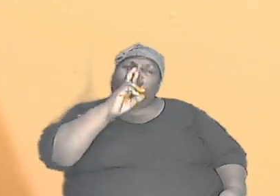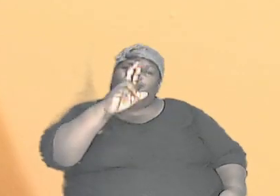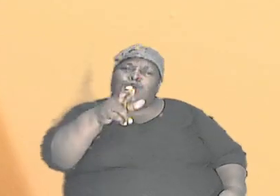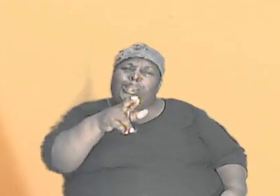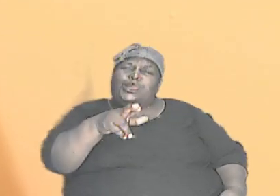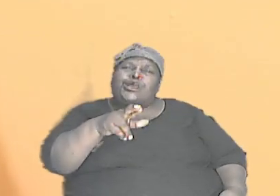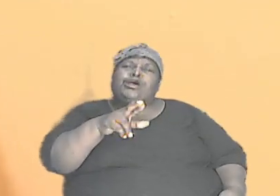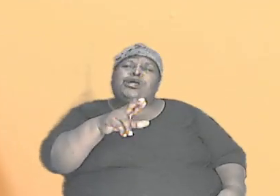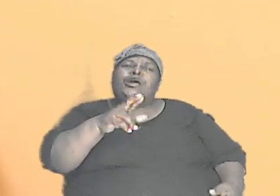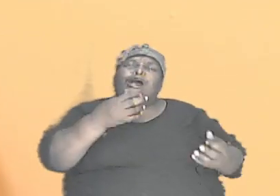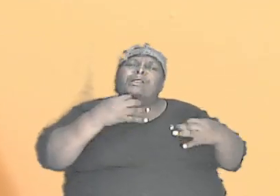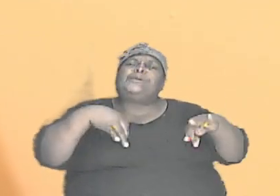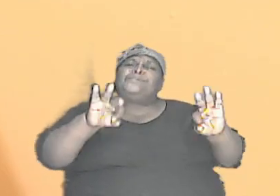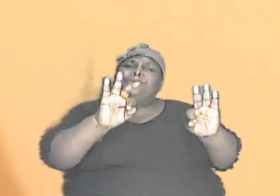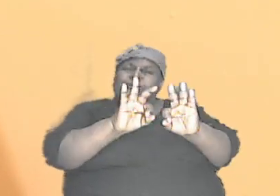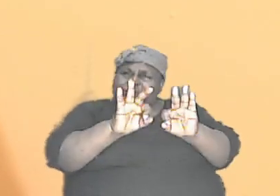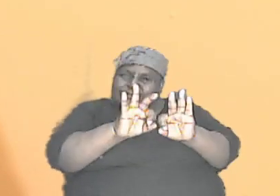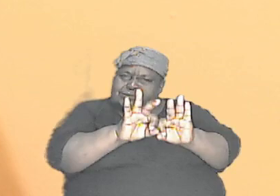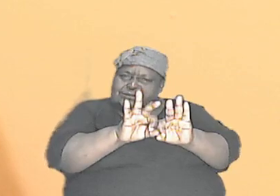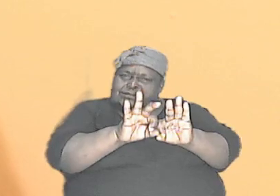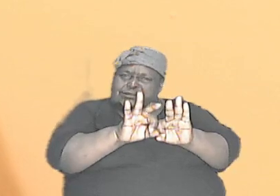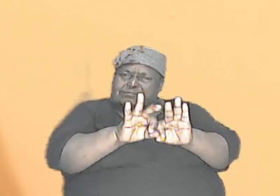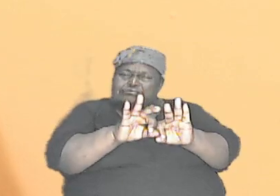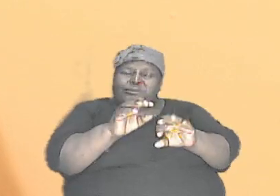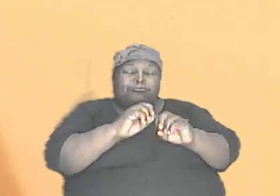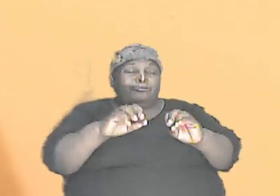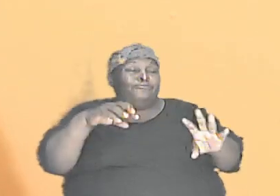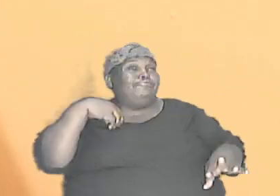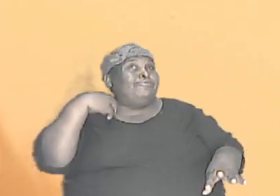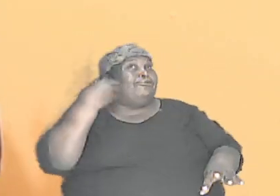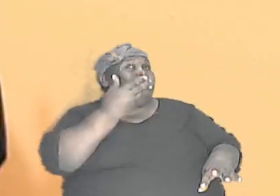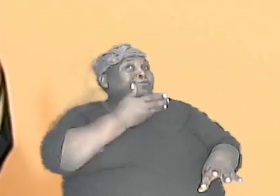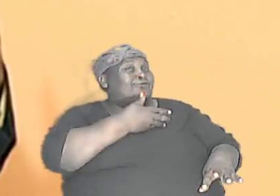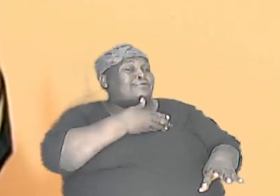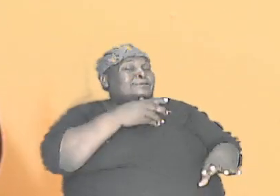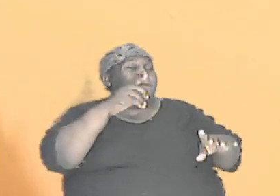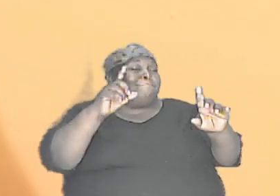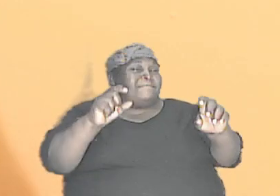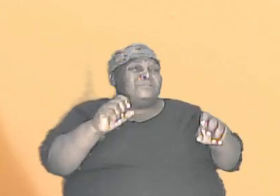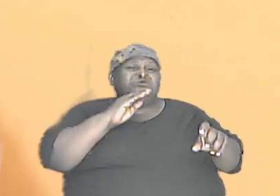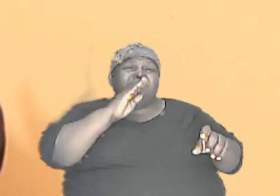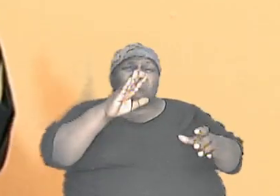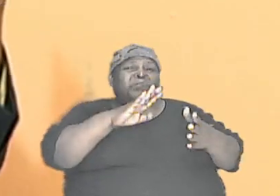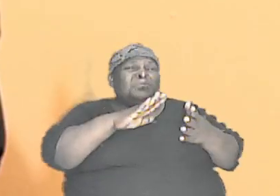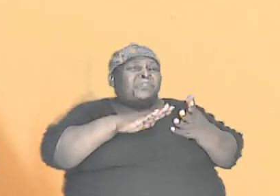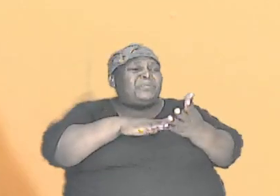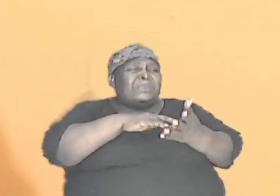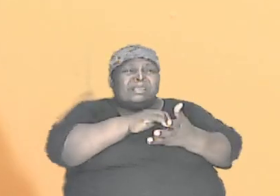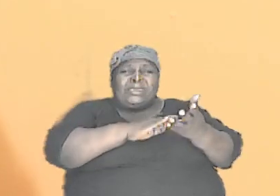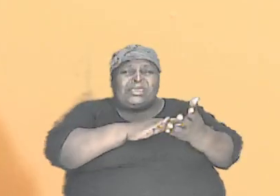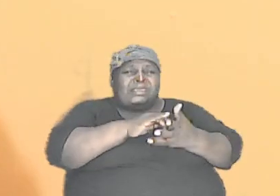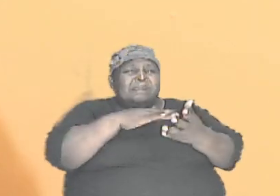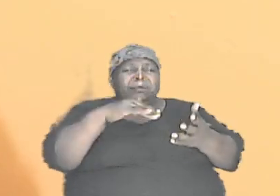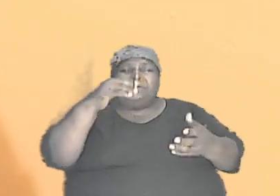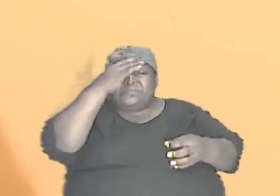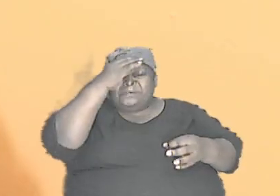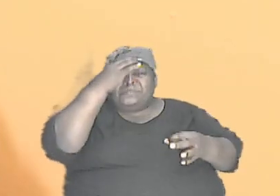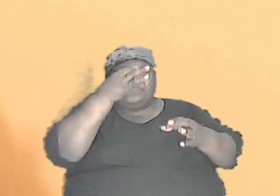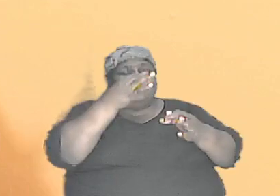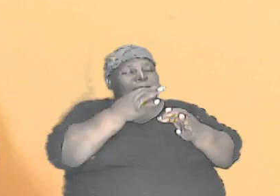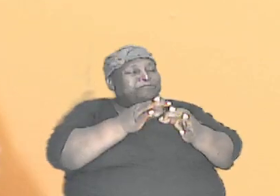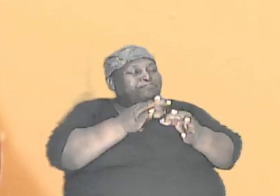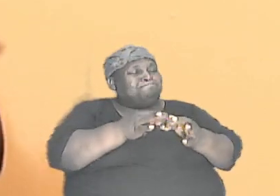relevant. And none of us ought to be shaken, to be moved in